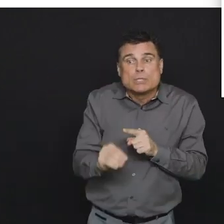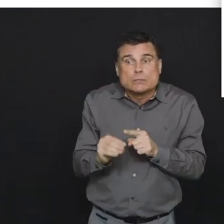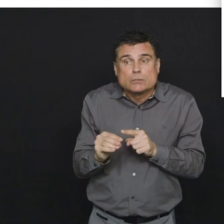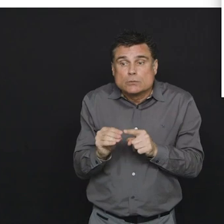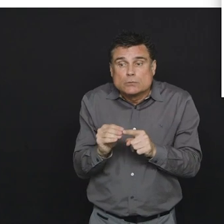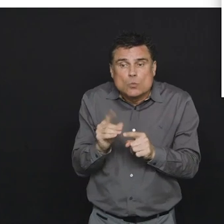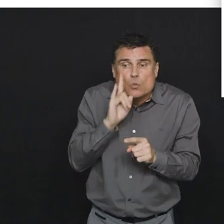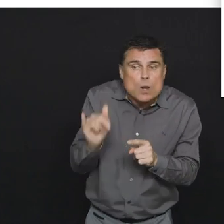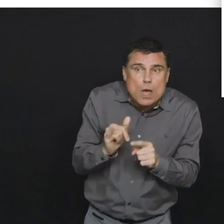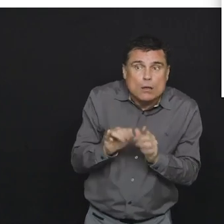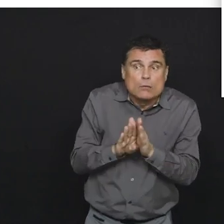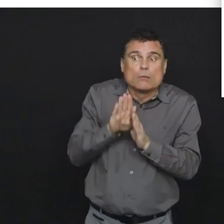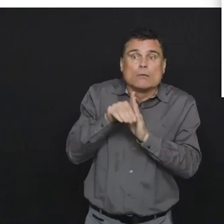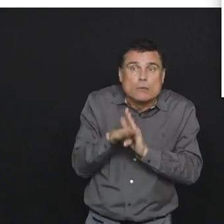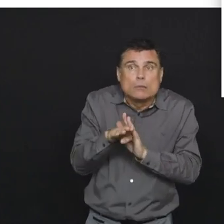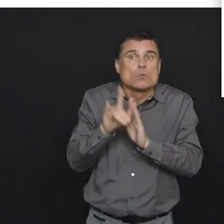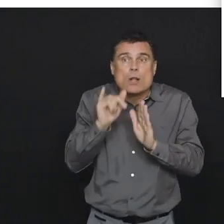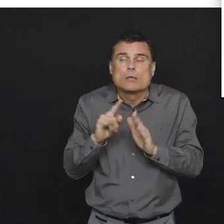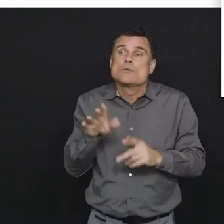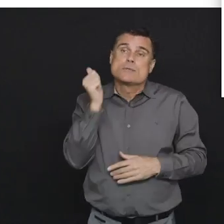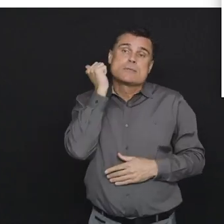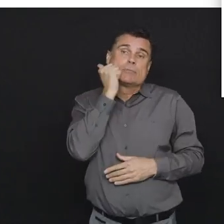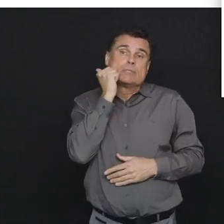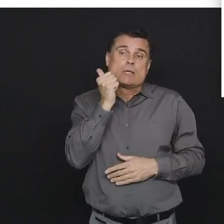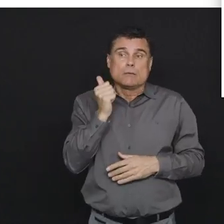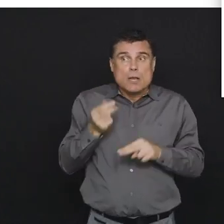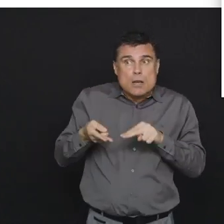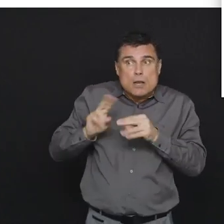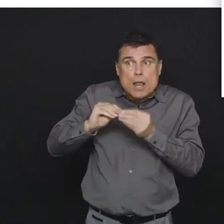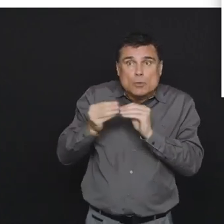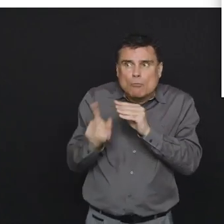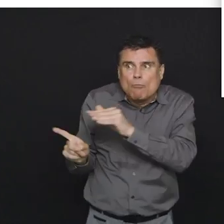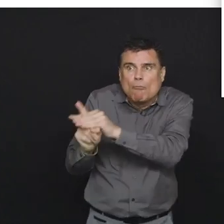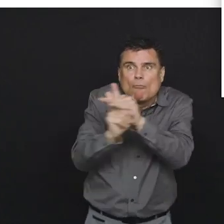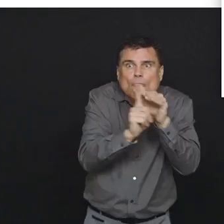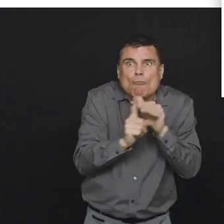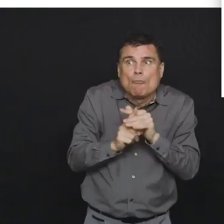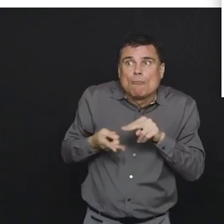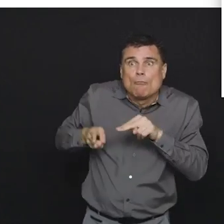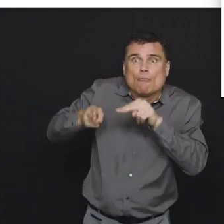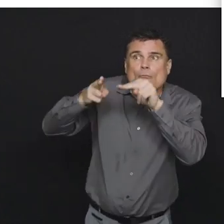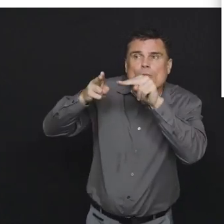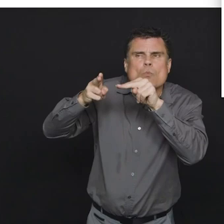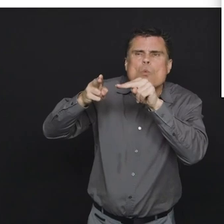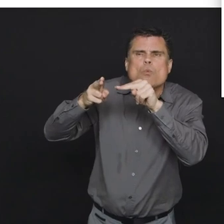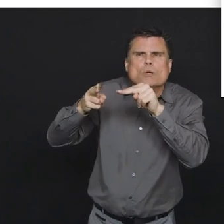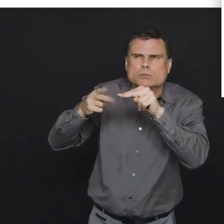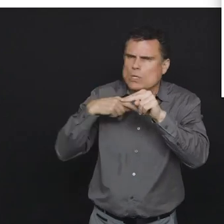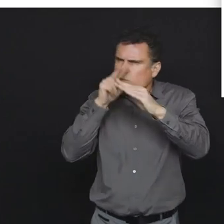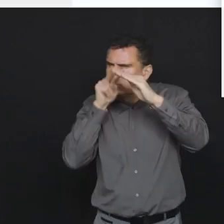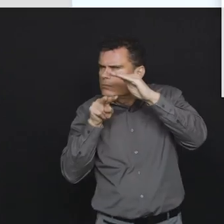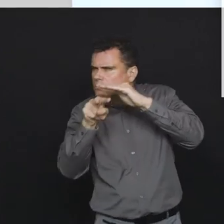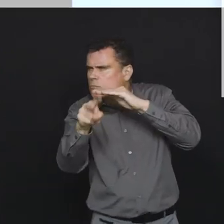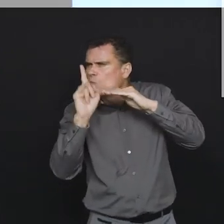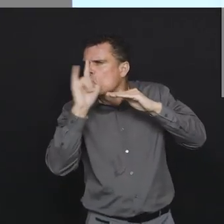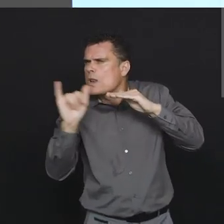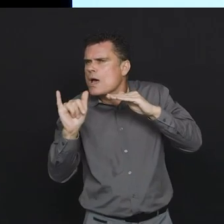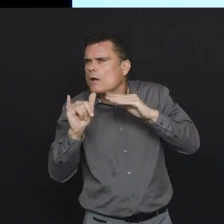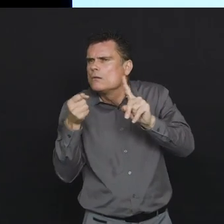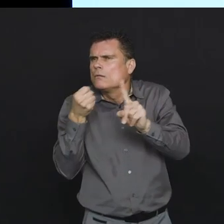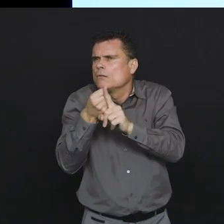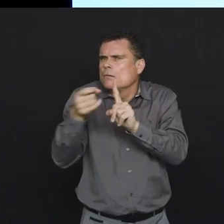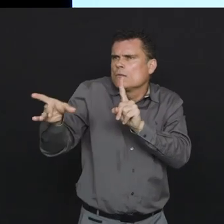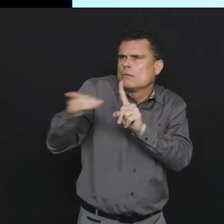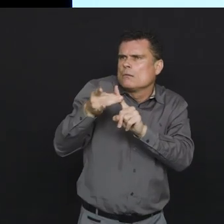at the percent change or the daily increase the trajectory that of the cases that we're seeing here in BC.